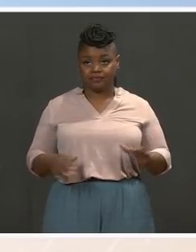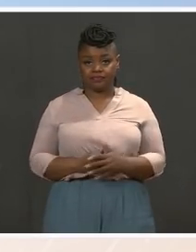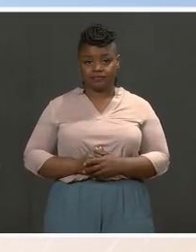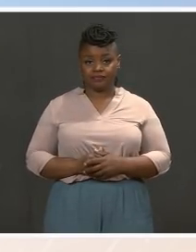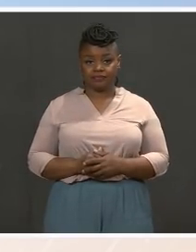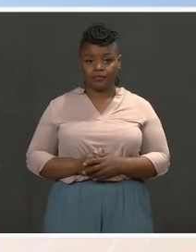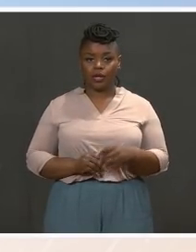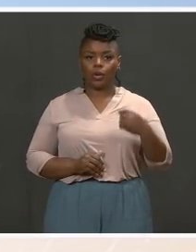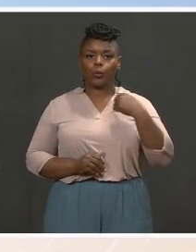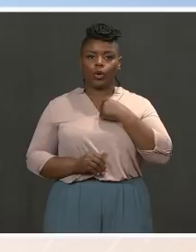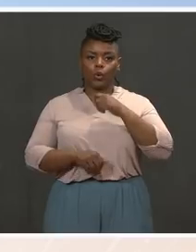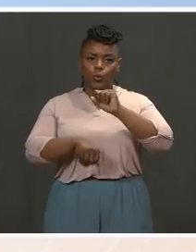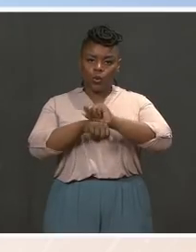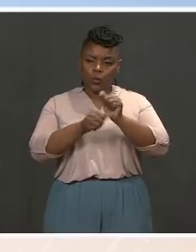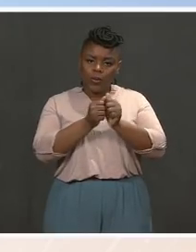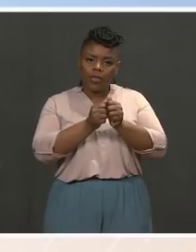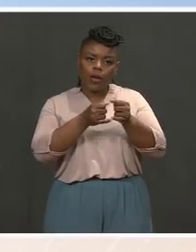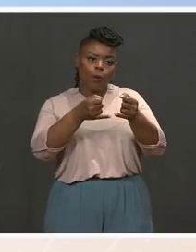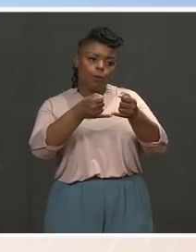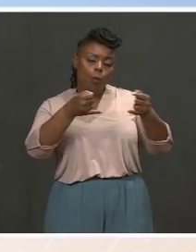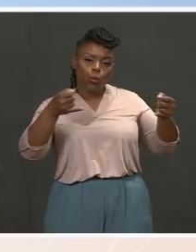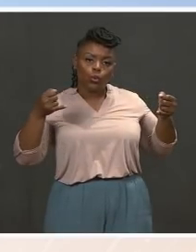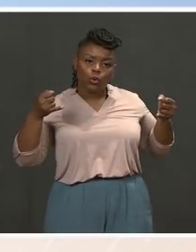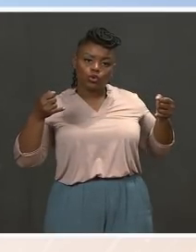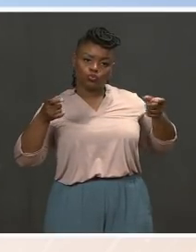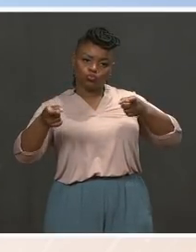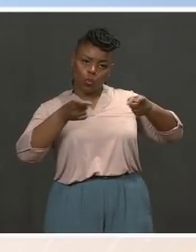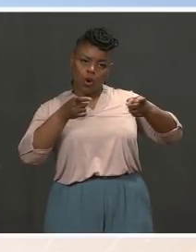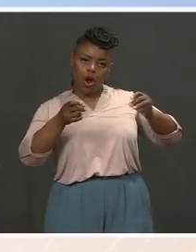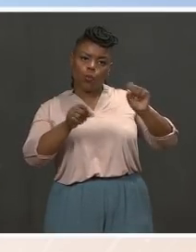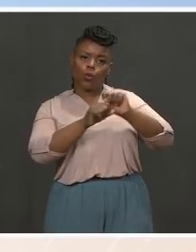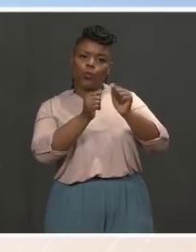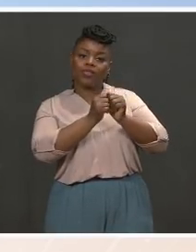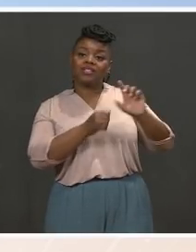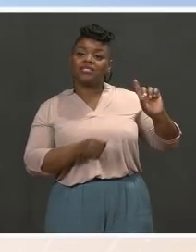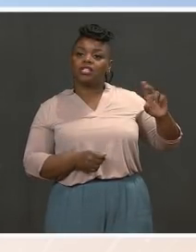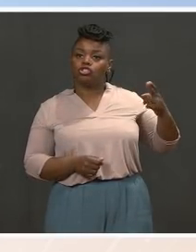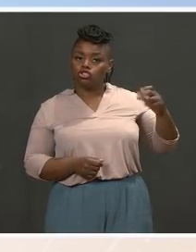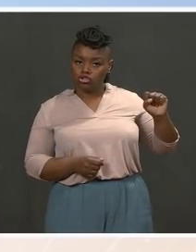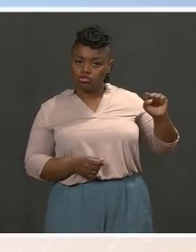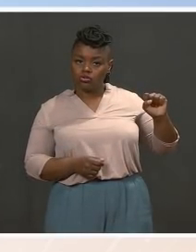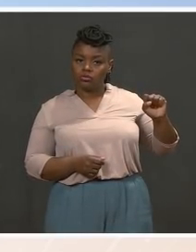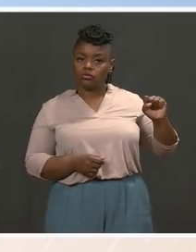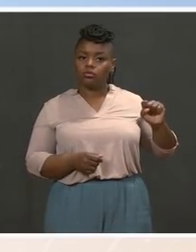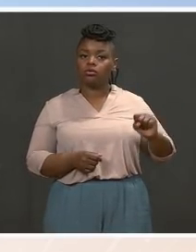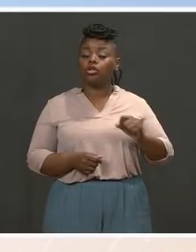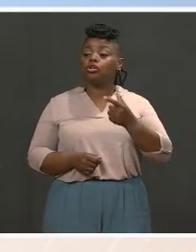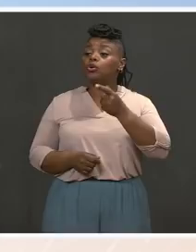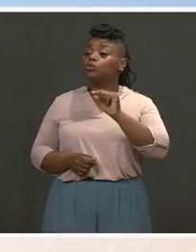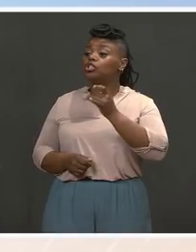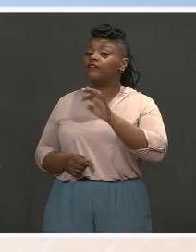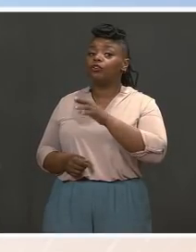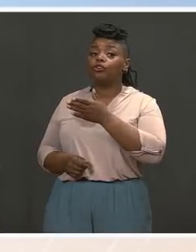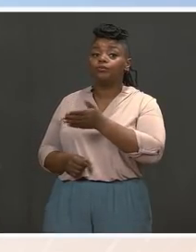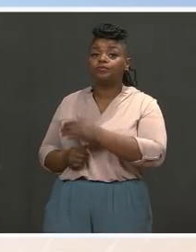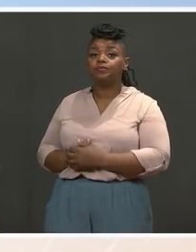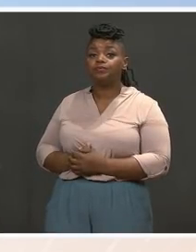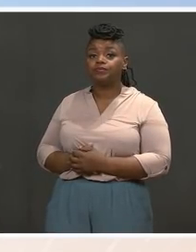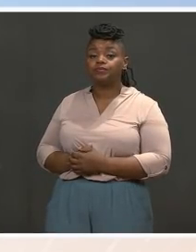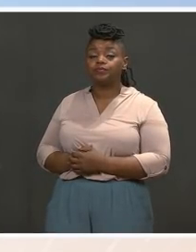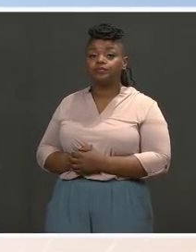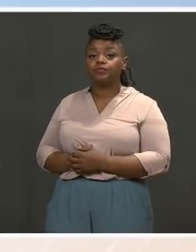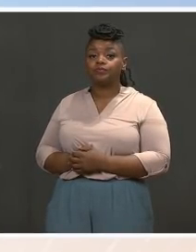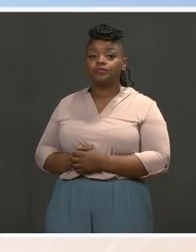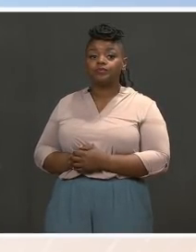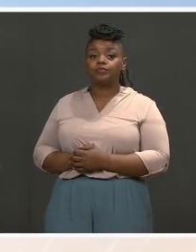and with DHS to determine how we can do that. Go ahead, Jennifer. On Iraq and withdrawing U.S. trips from